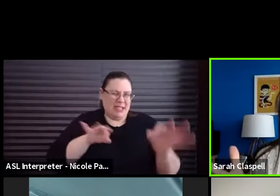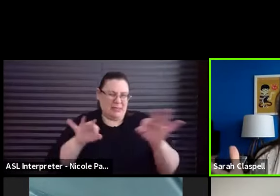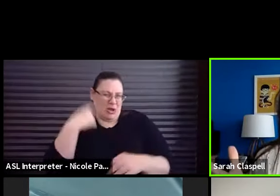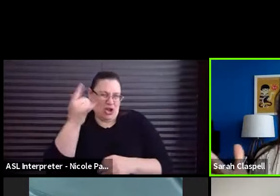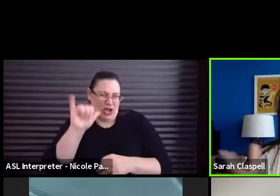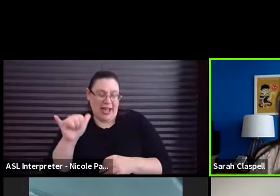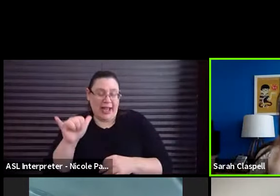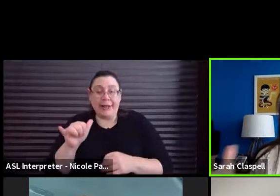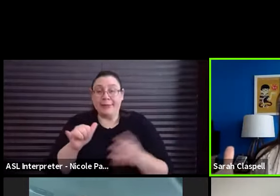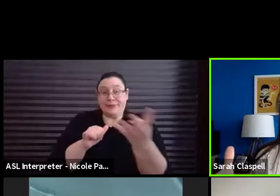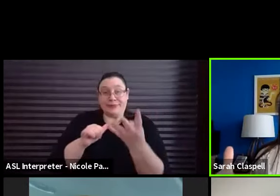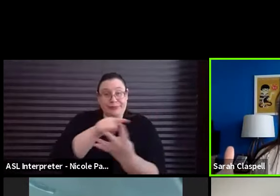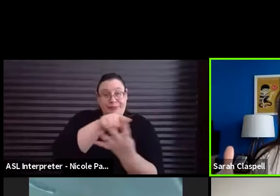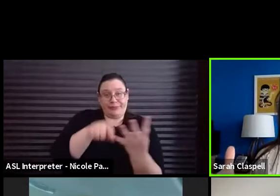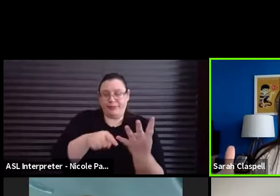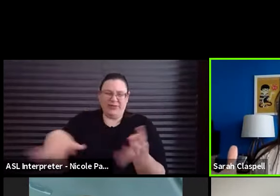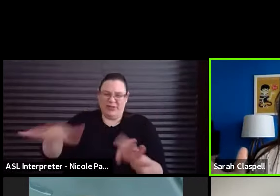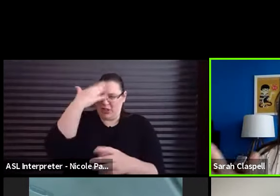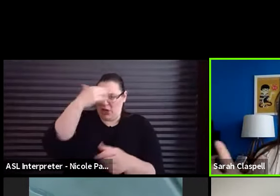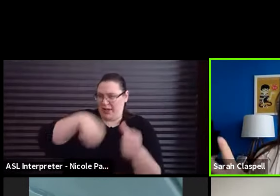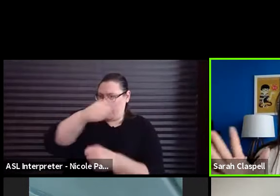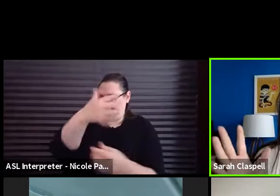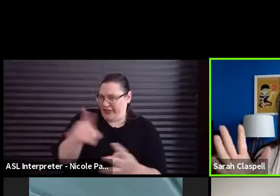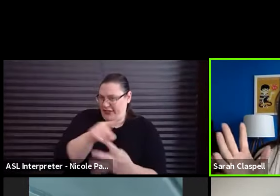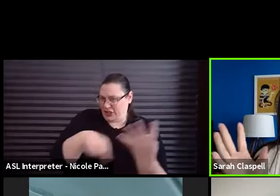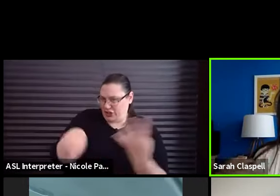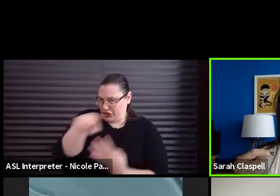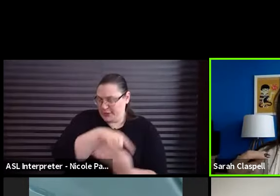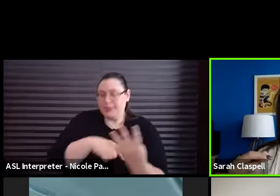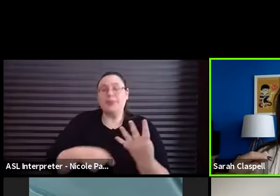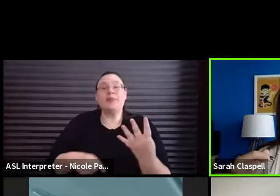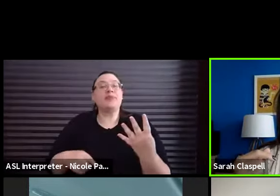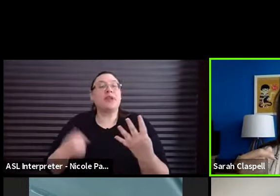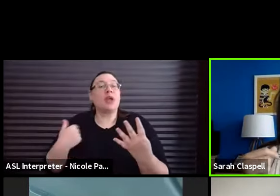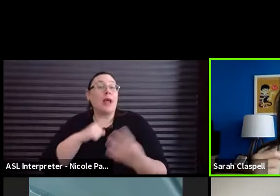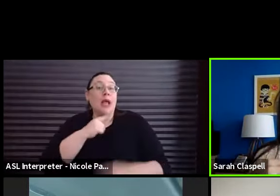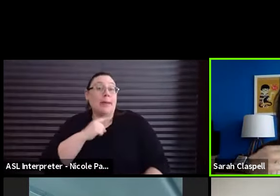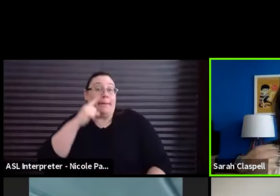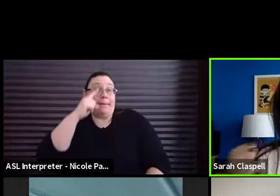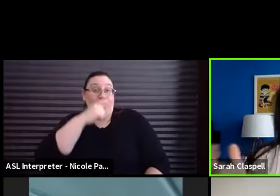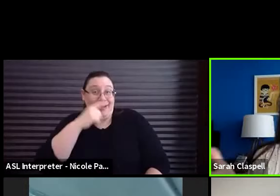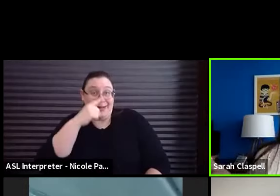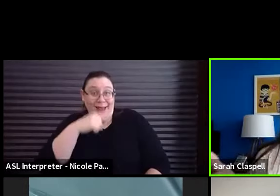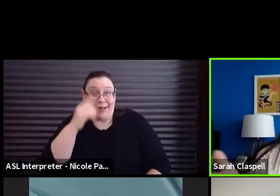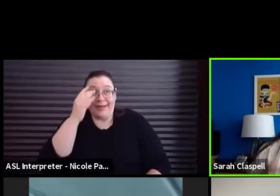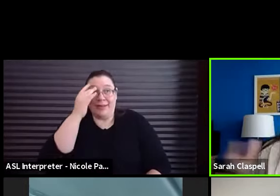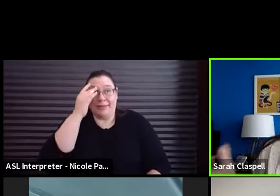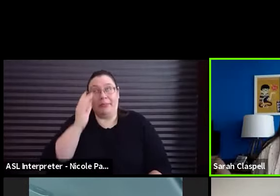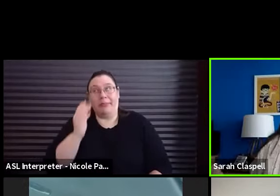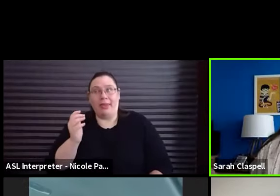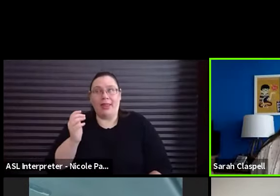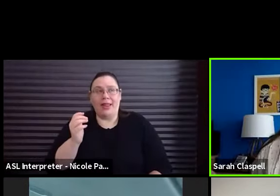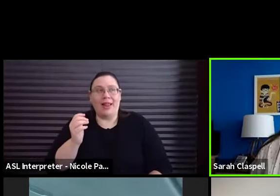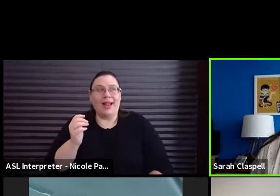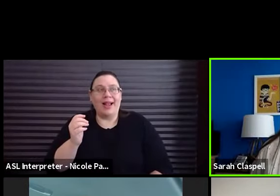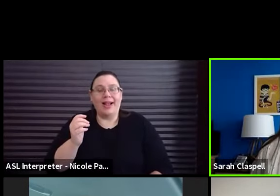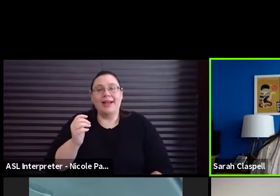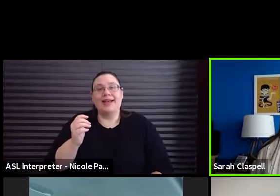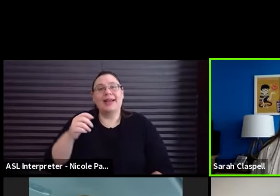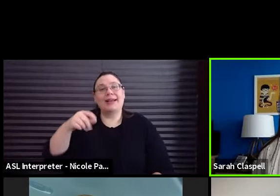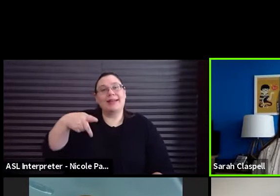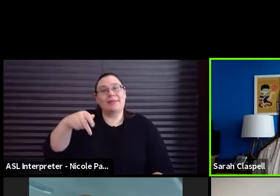four of you, you know each other. We're going to pretend that this is a panel